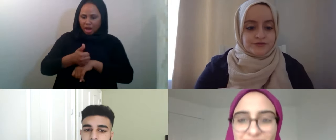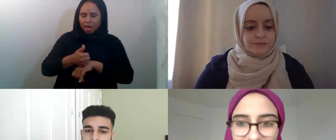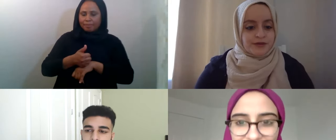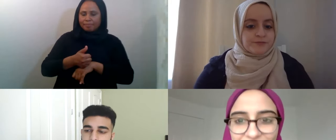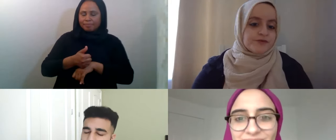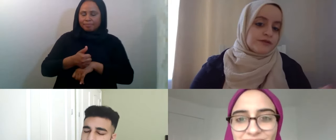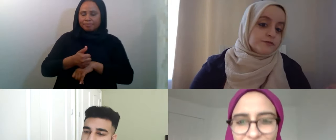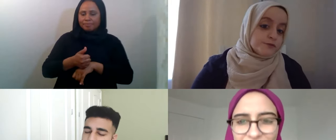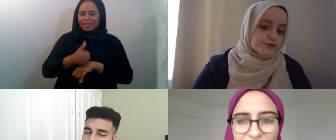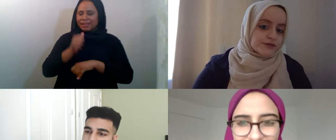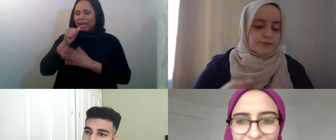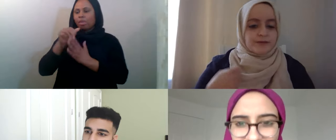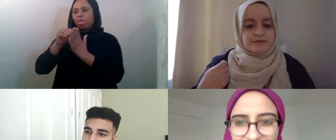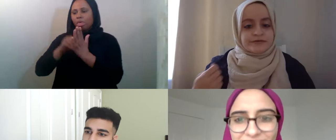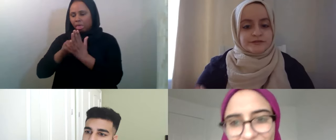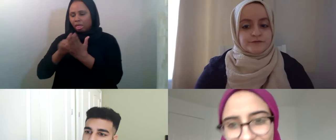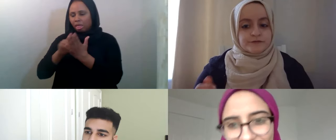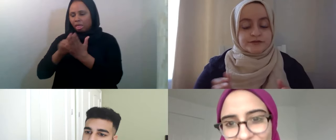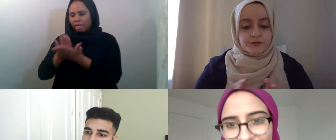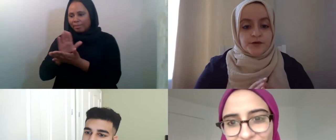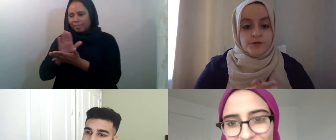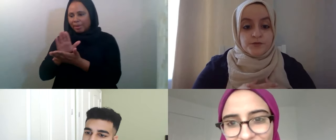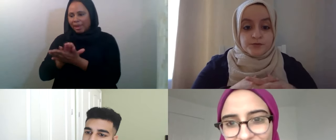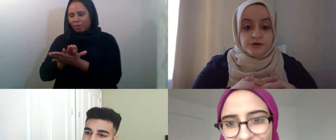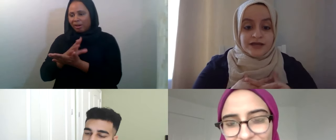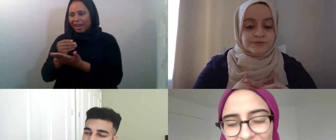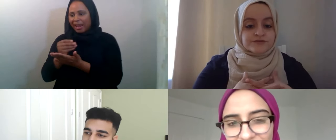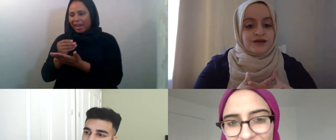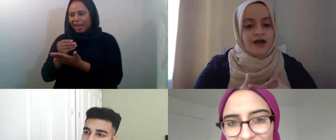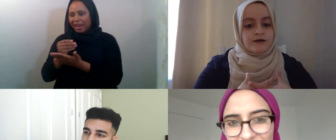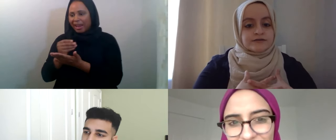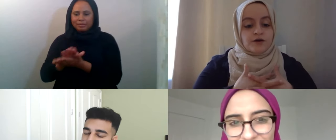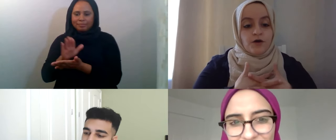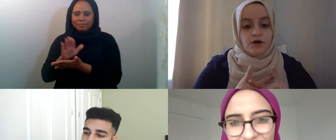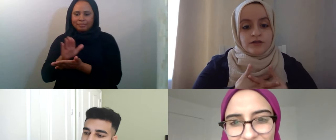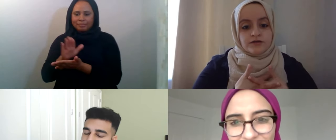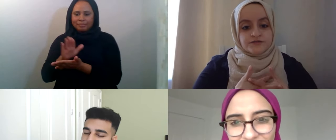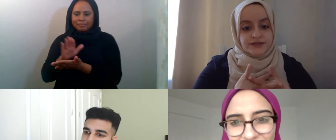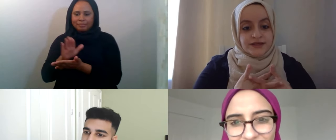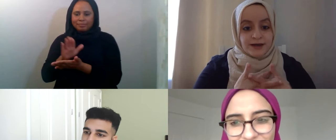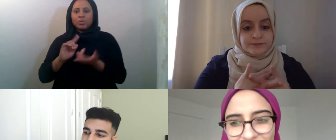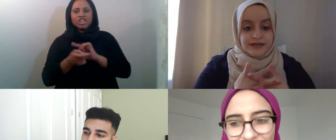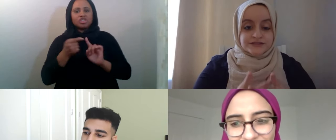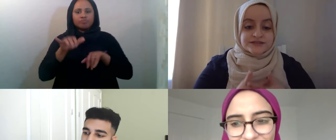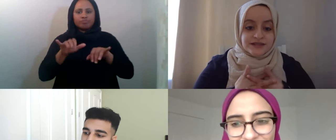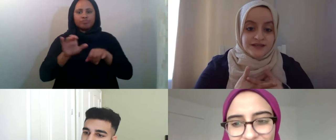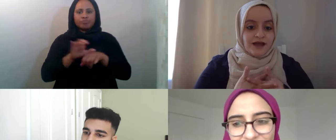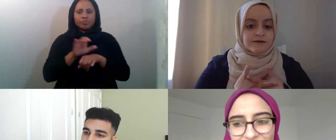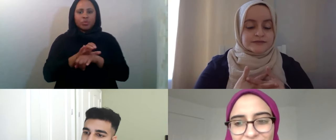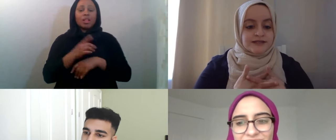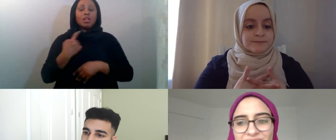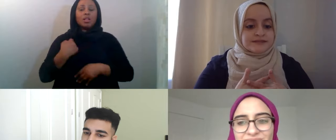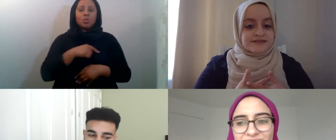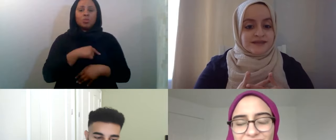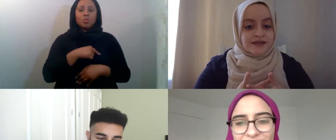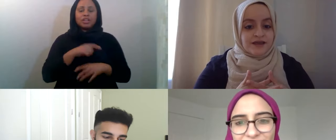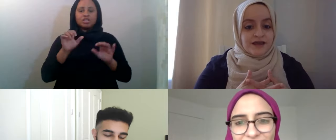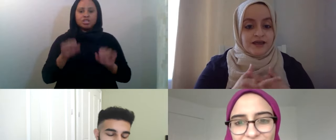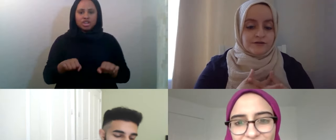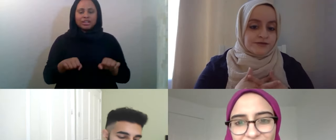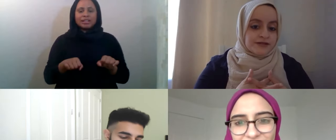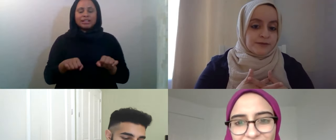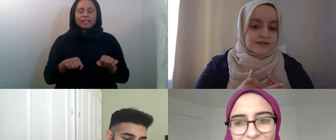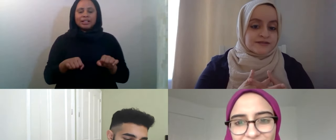from paper to paper and then losing papers and so forth. So we were able to house all of the applications in house in MCC,